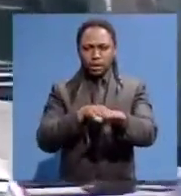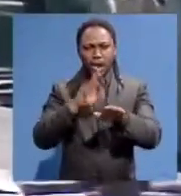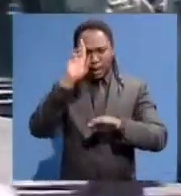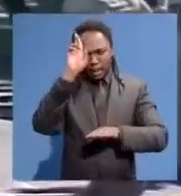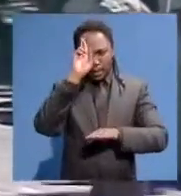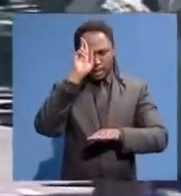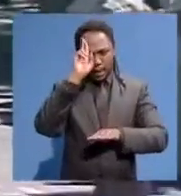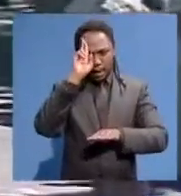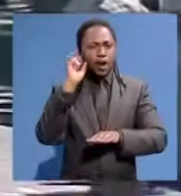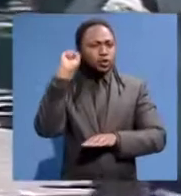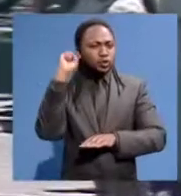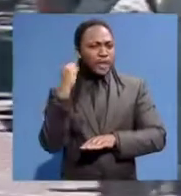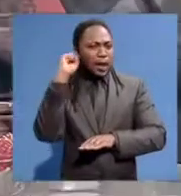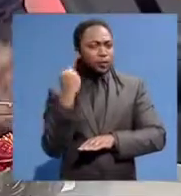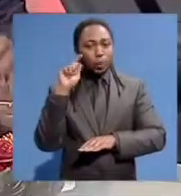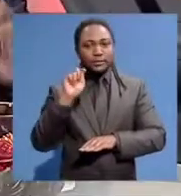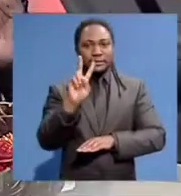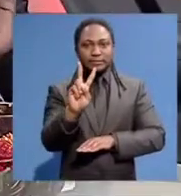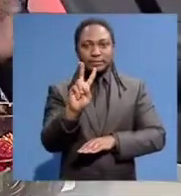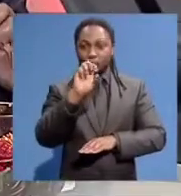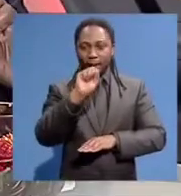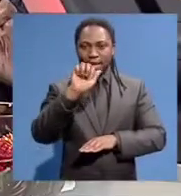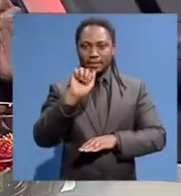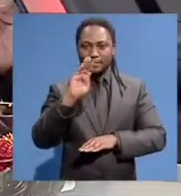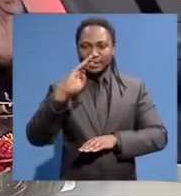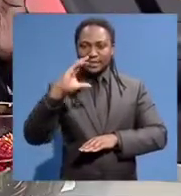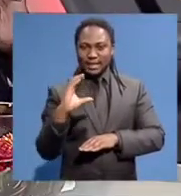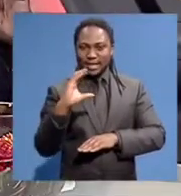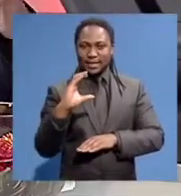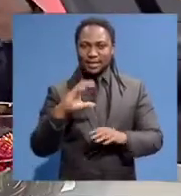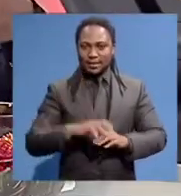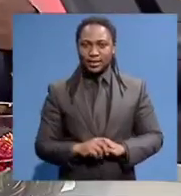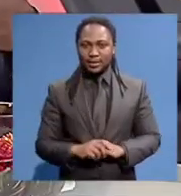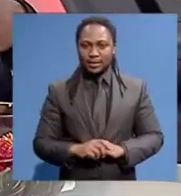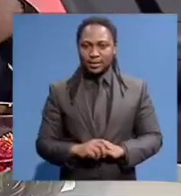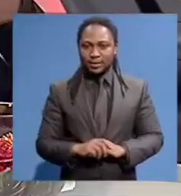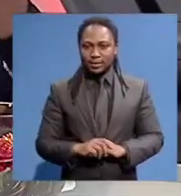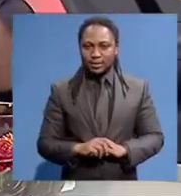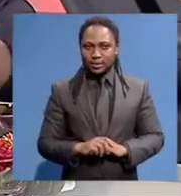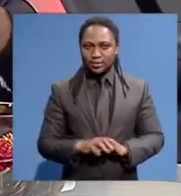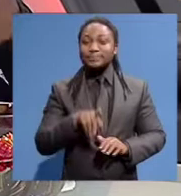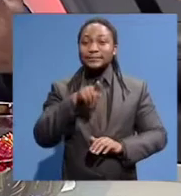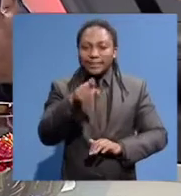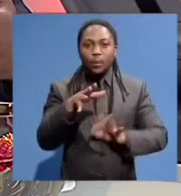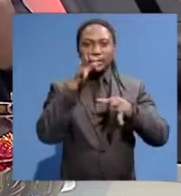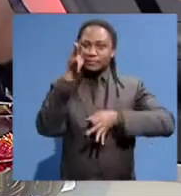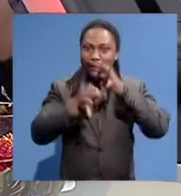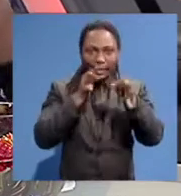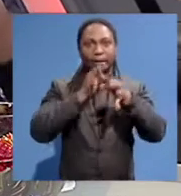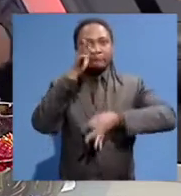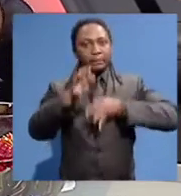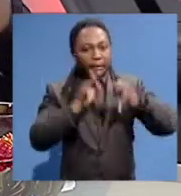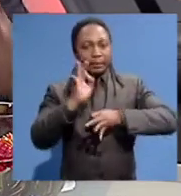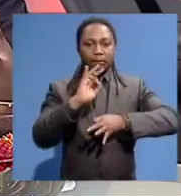news person from the SABC, Clarence Cater, who was sort of taking us through. And,